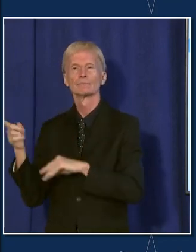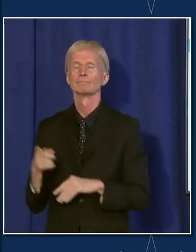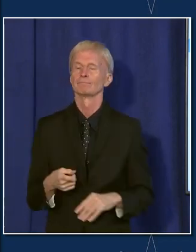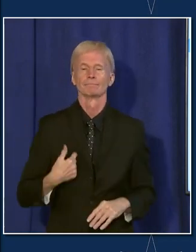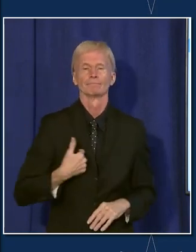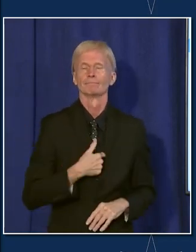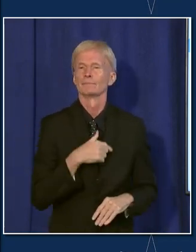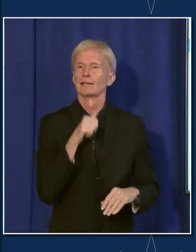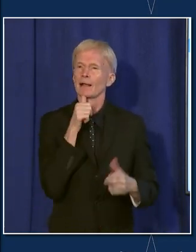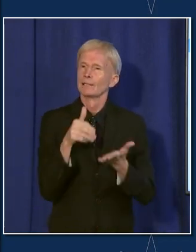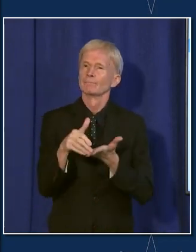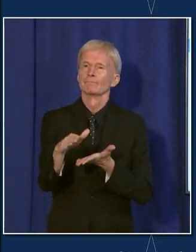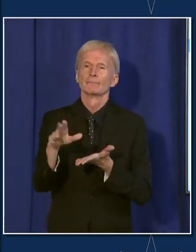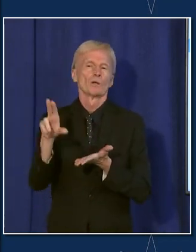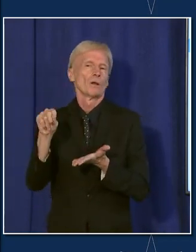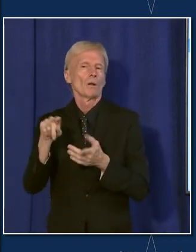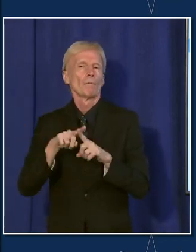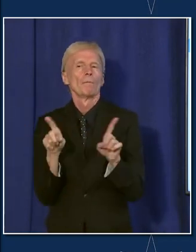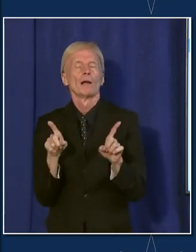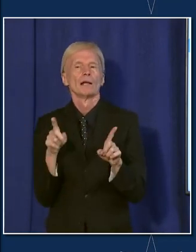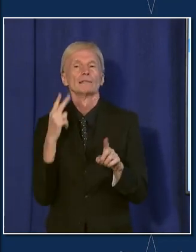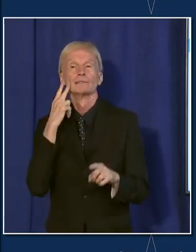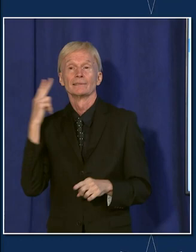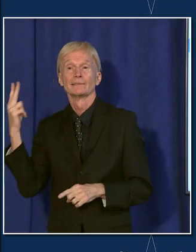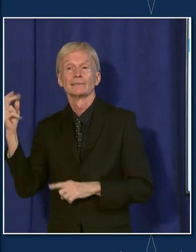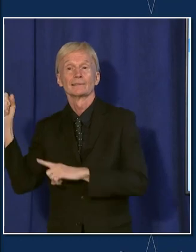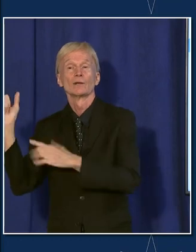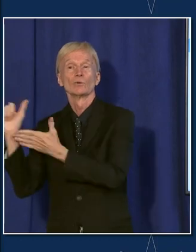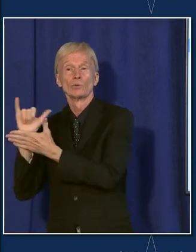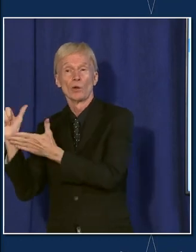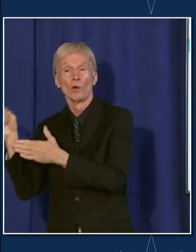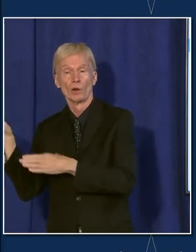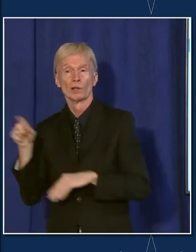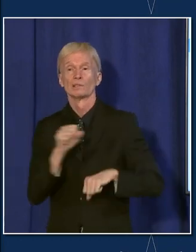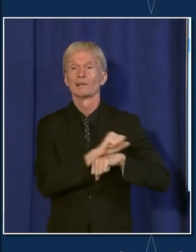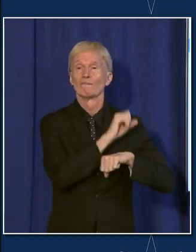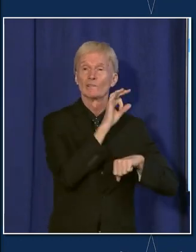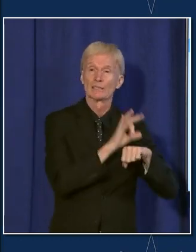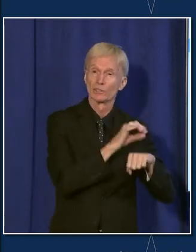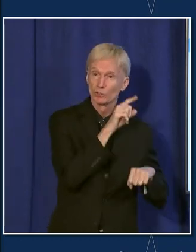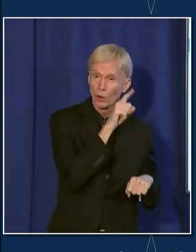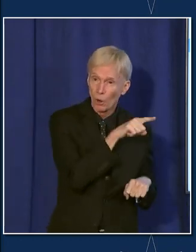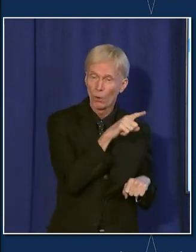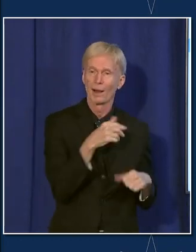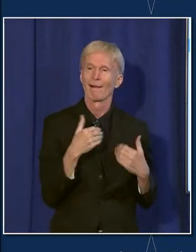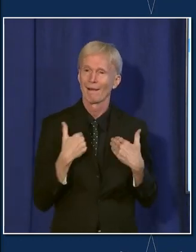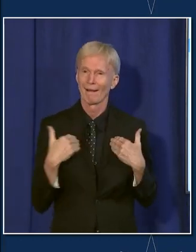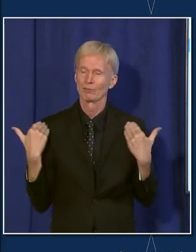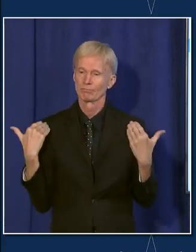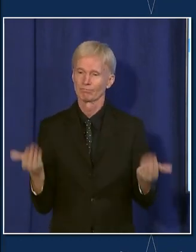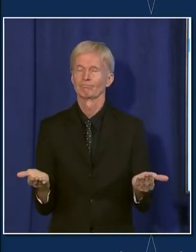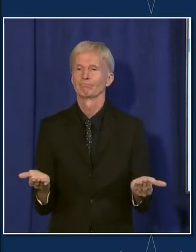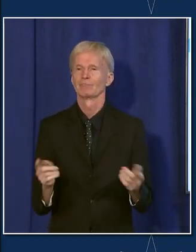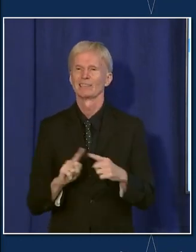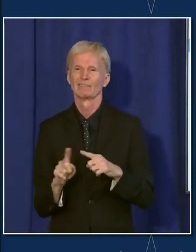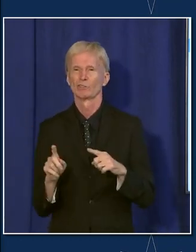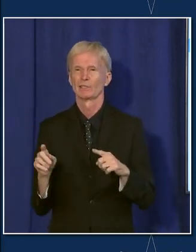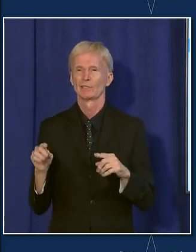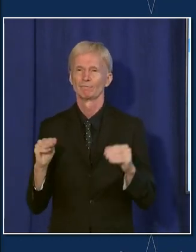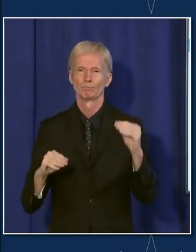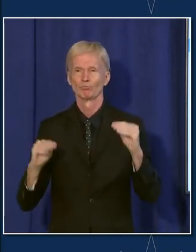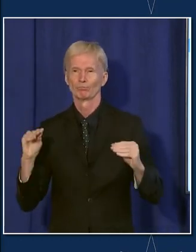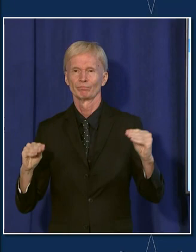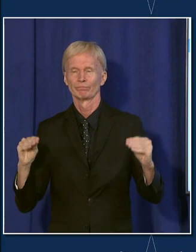table. At this point, we've seen New York and now San Francisco really move in that direction with slightly different flavors on those.